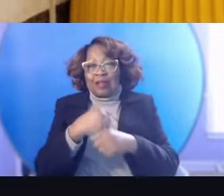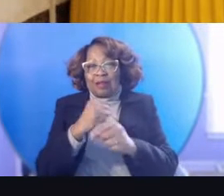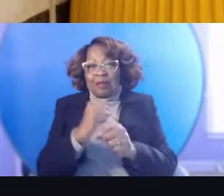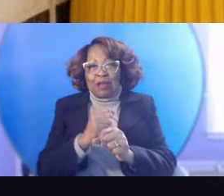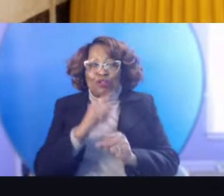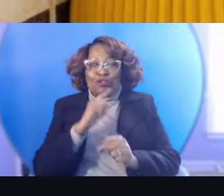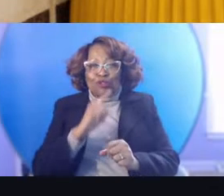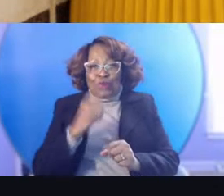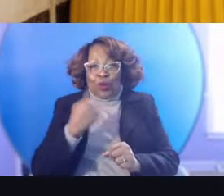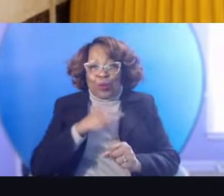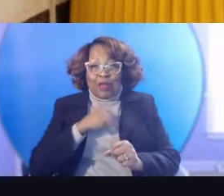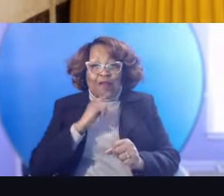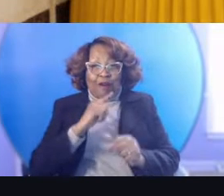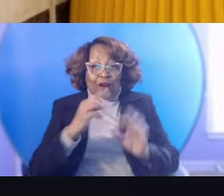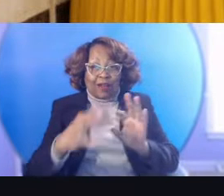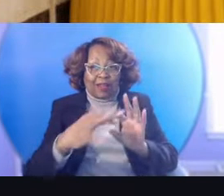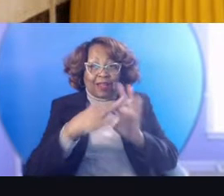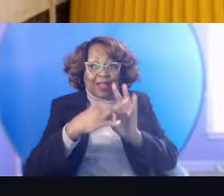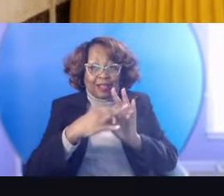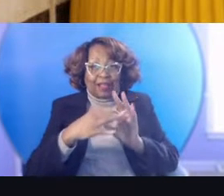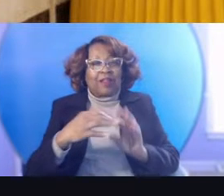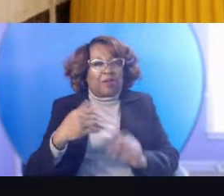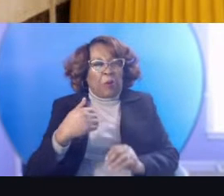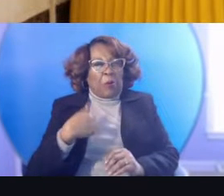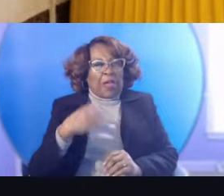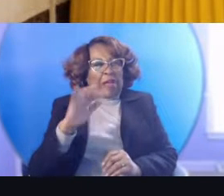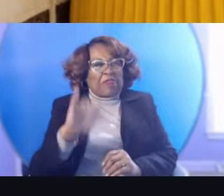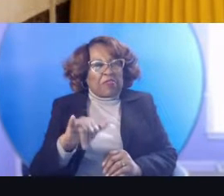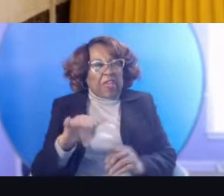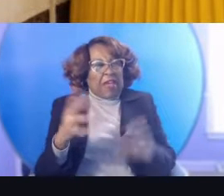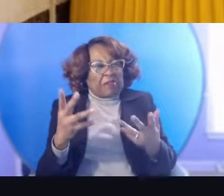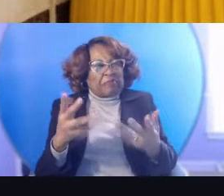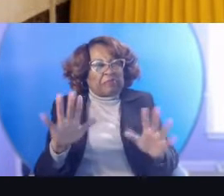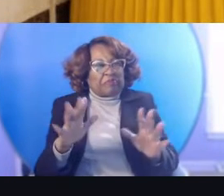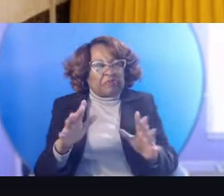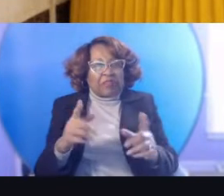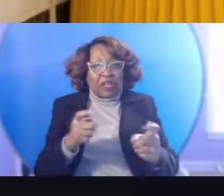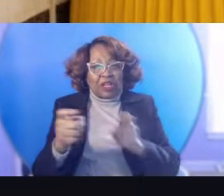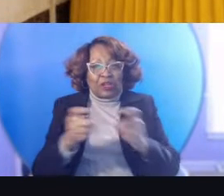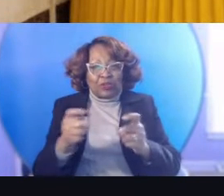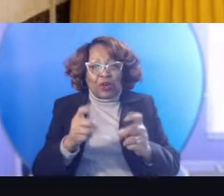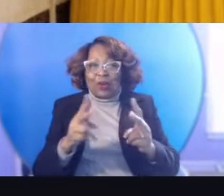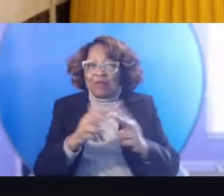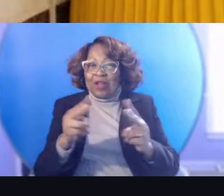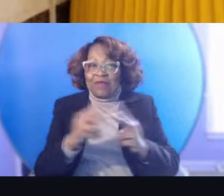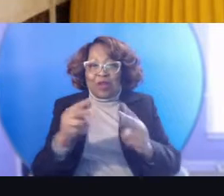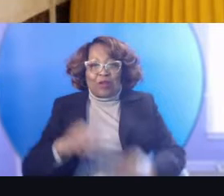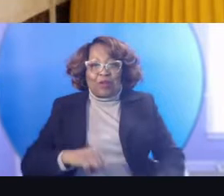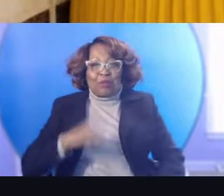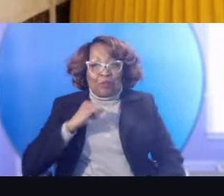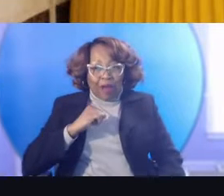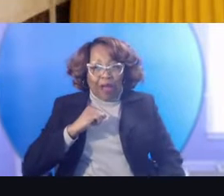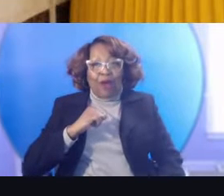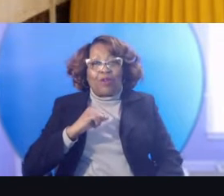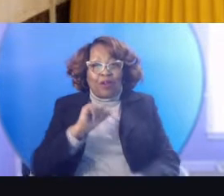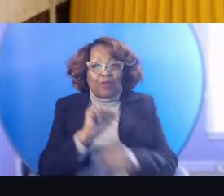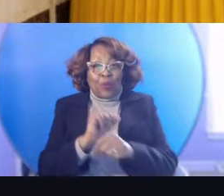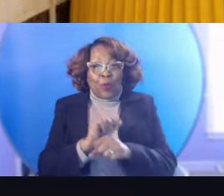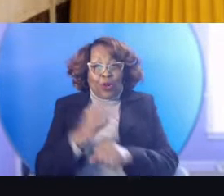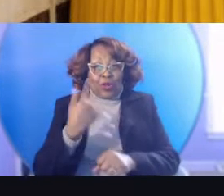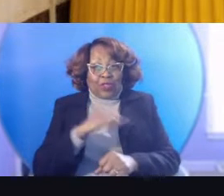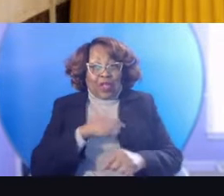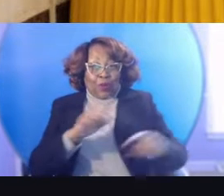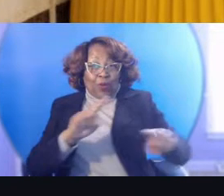we are connected, we pretty much have that under control. And I'm very, very proud of the work that we have done since